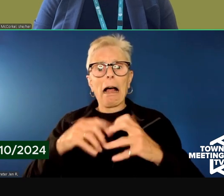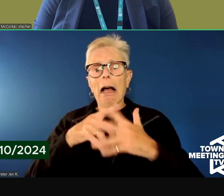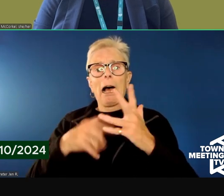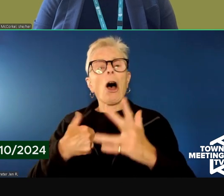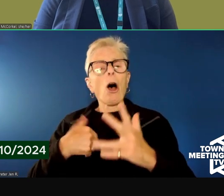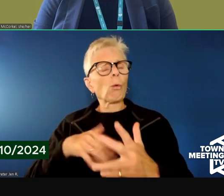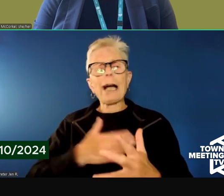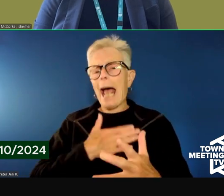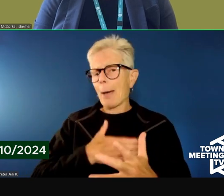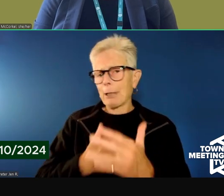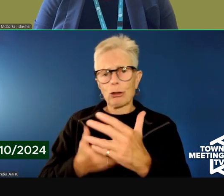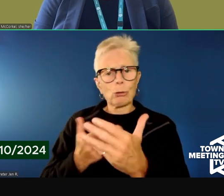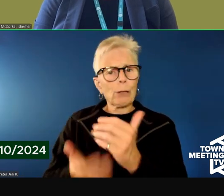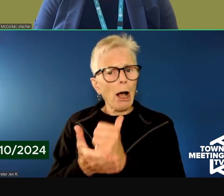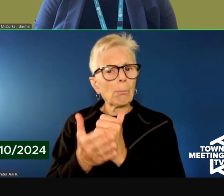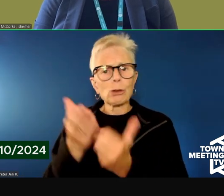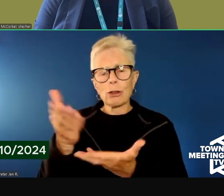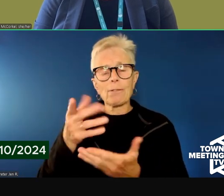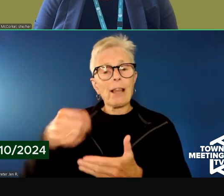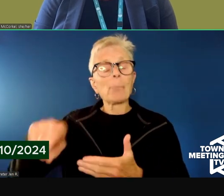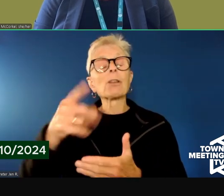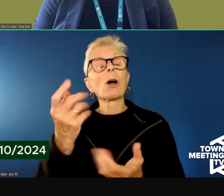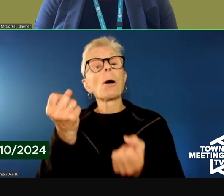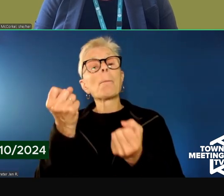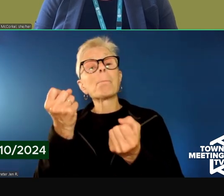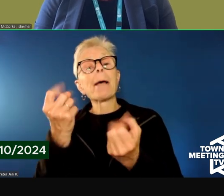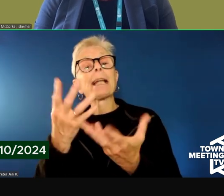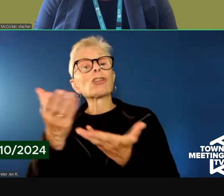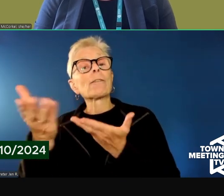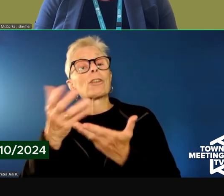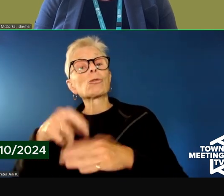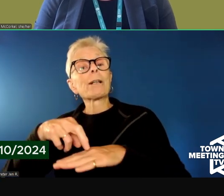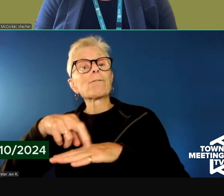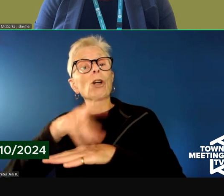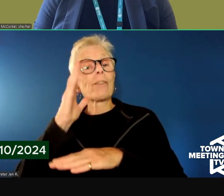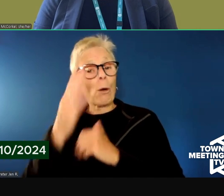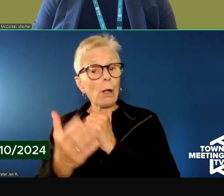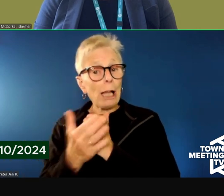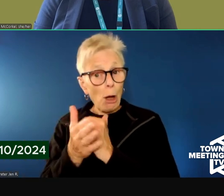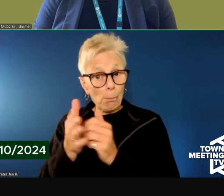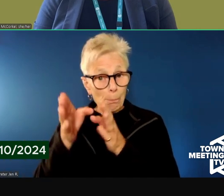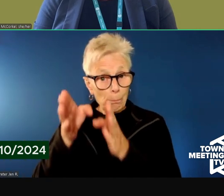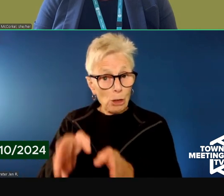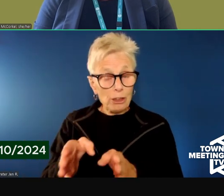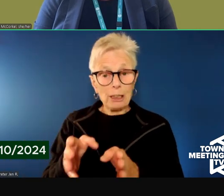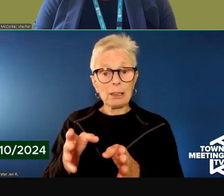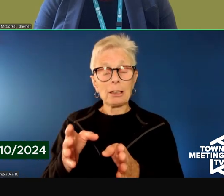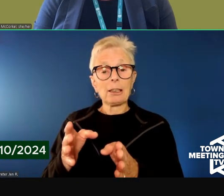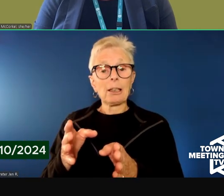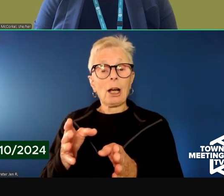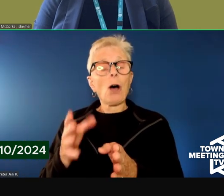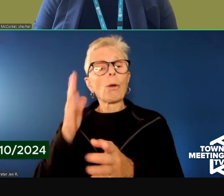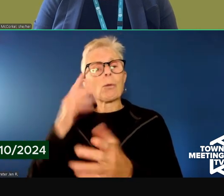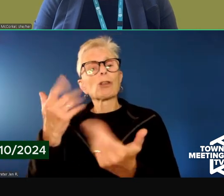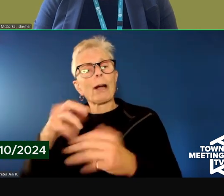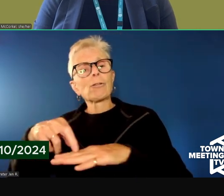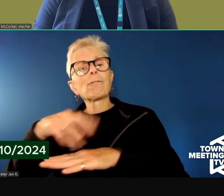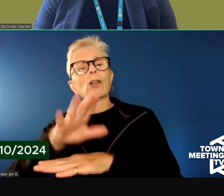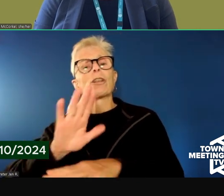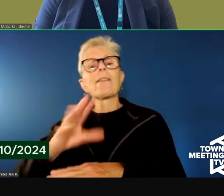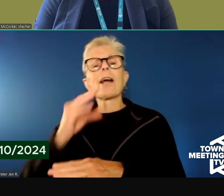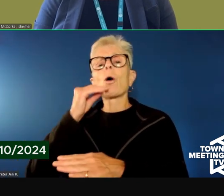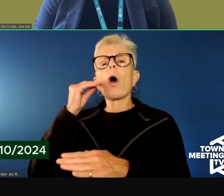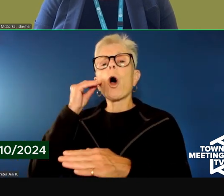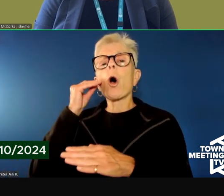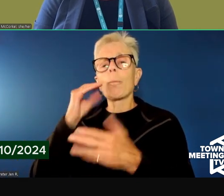That being said, many services or referrals that could likely help in that situation are in someone's home community. So we,